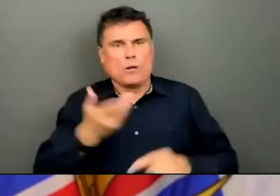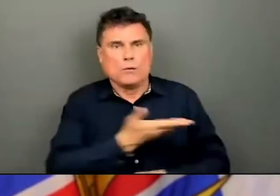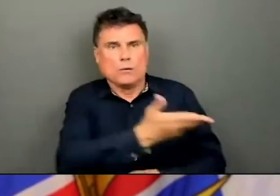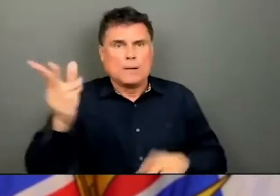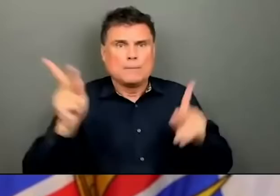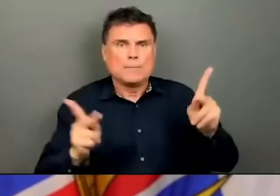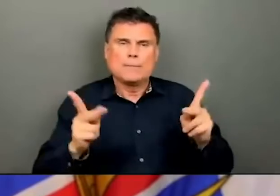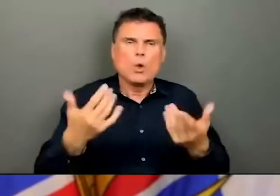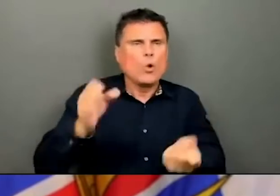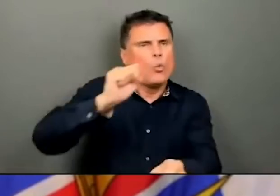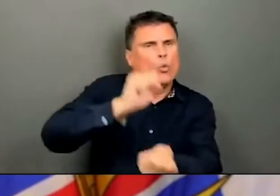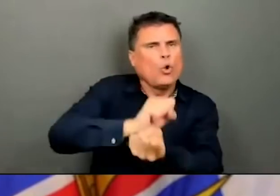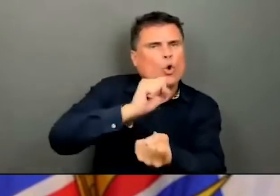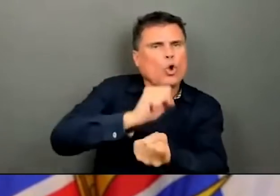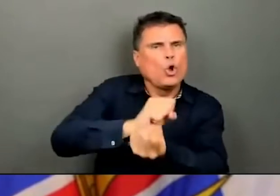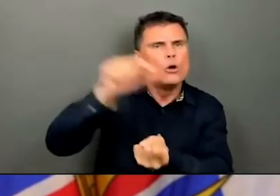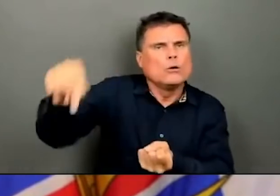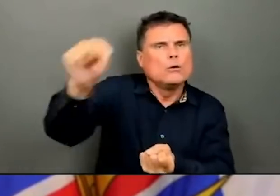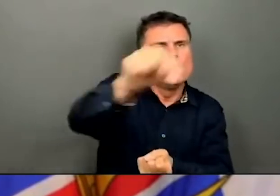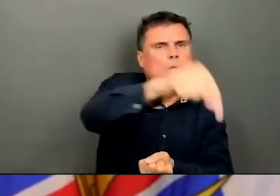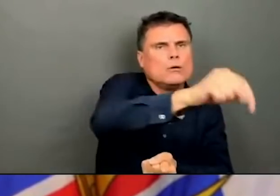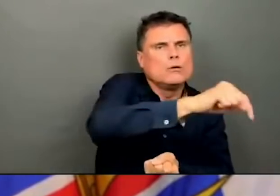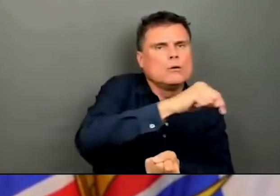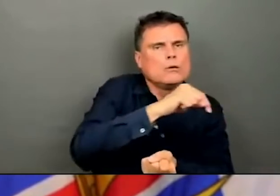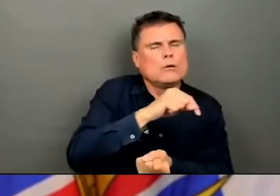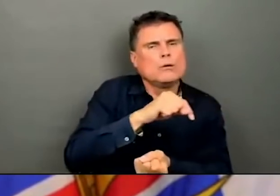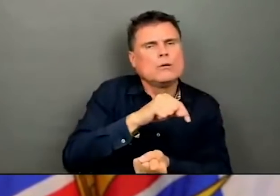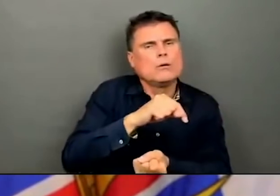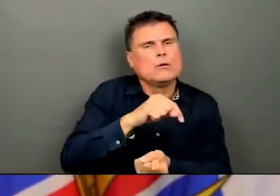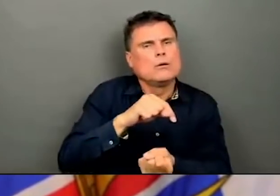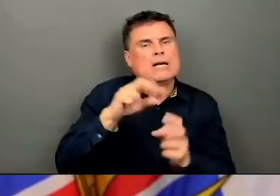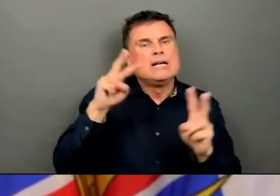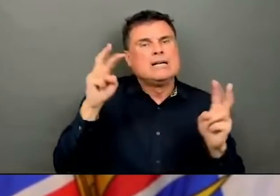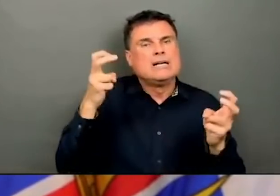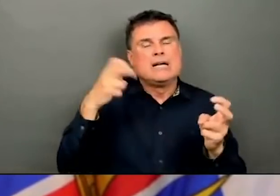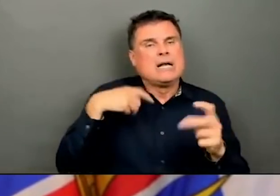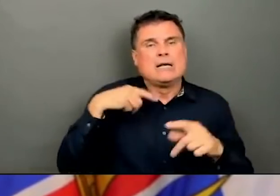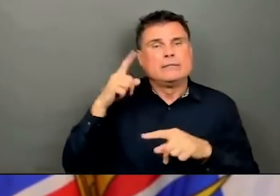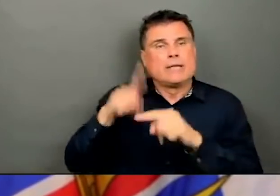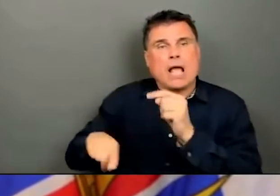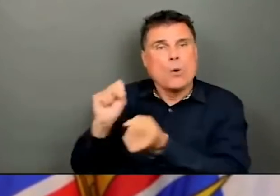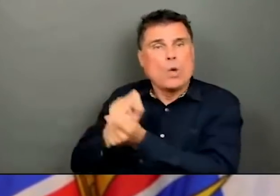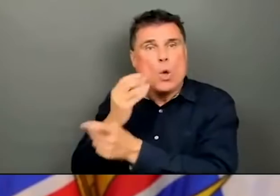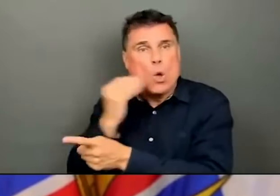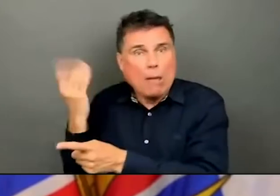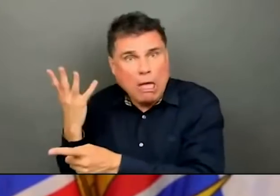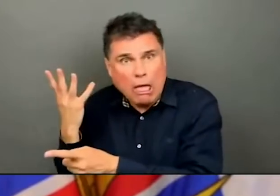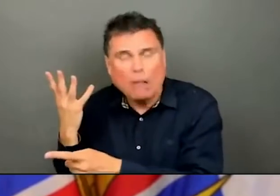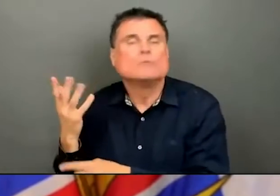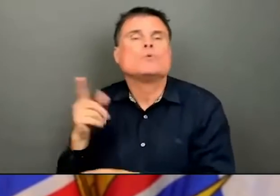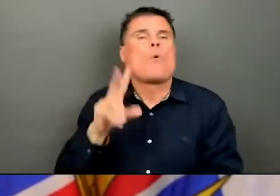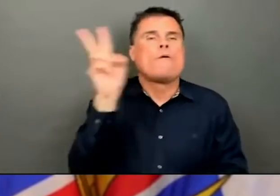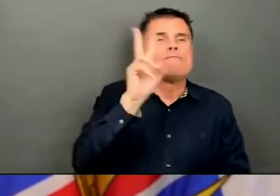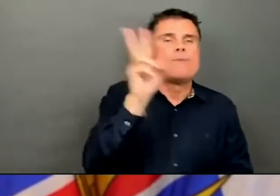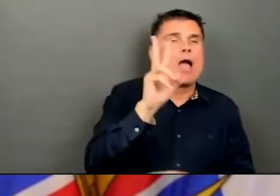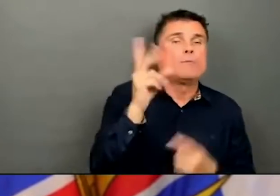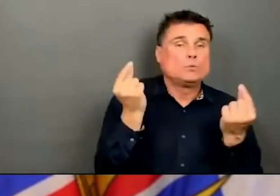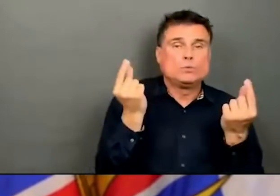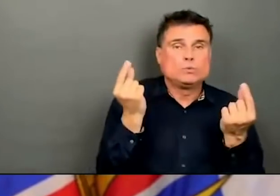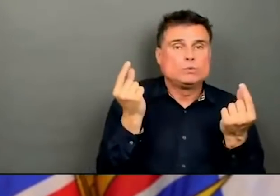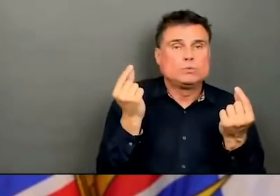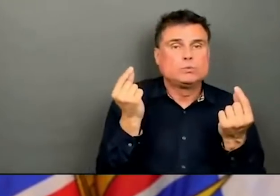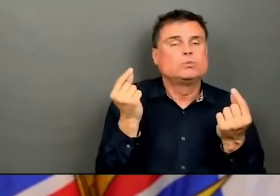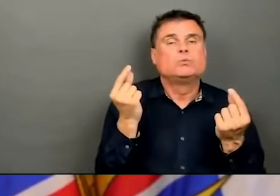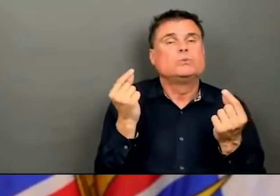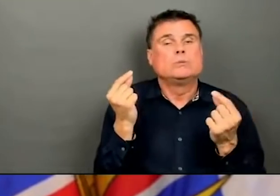areas where they couldn't work from home, and I know Vancouver Coastal did this very early on, everything from grocery